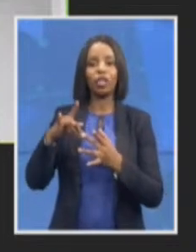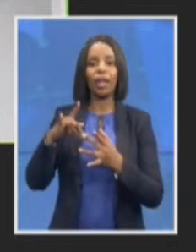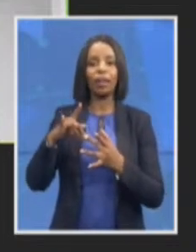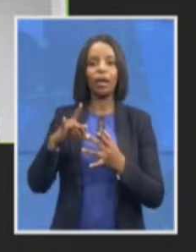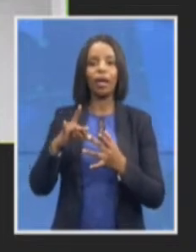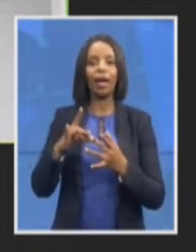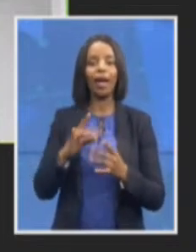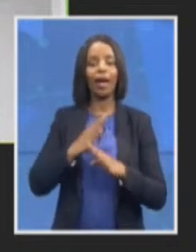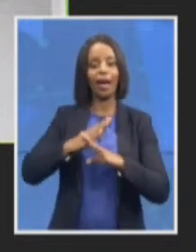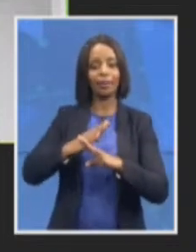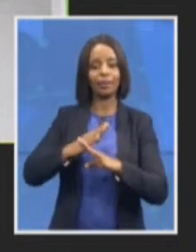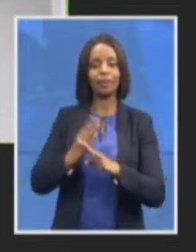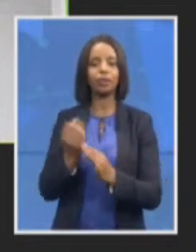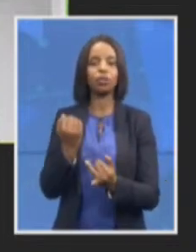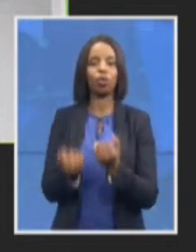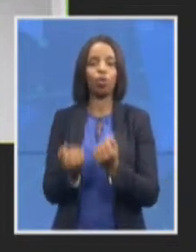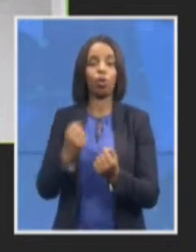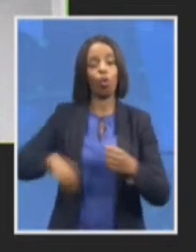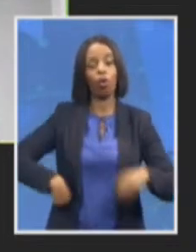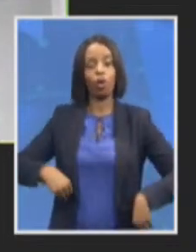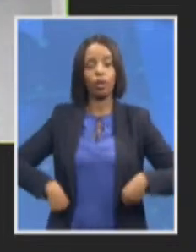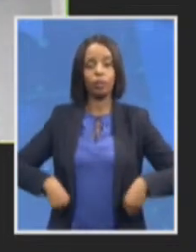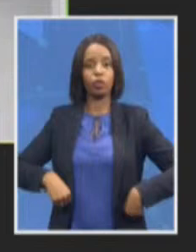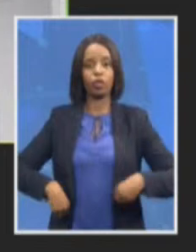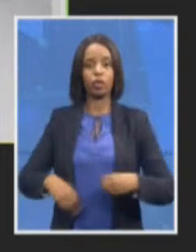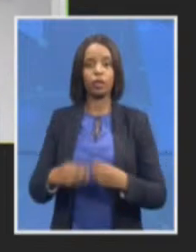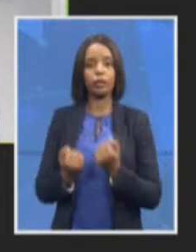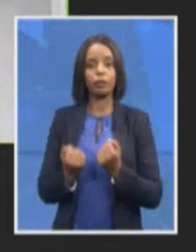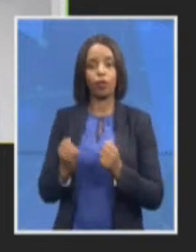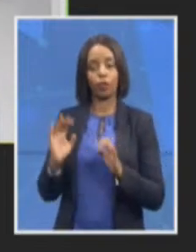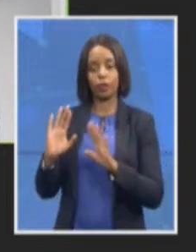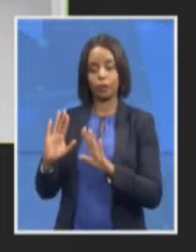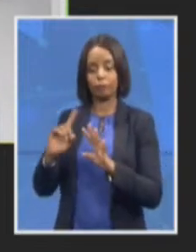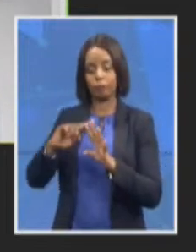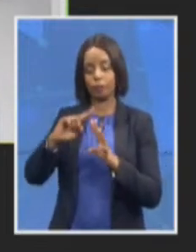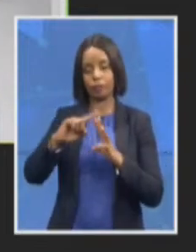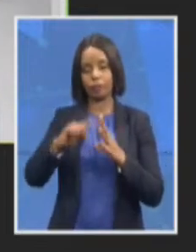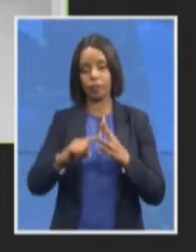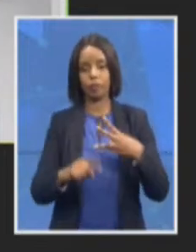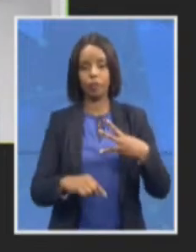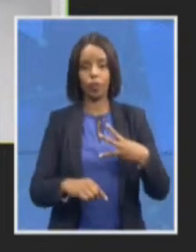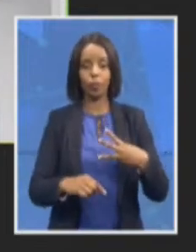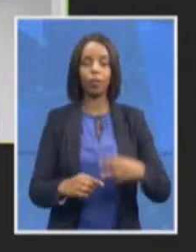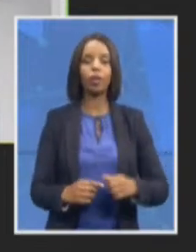with regard to the divisions and just prioritization on corruption matters